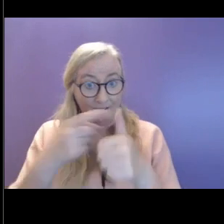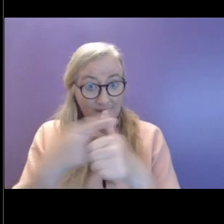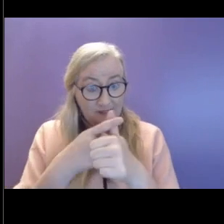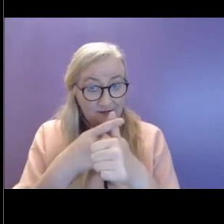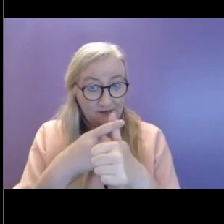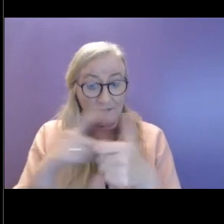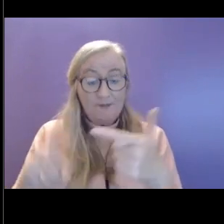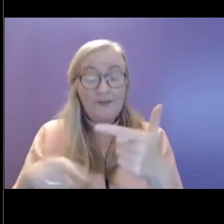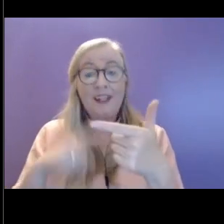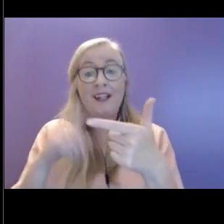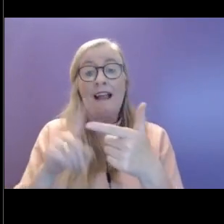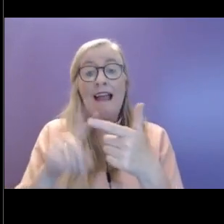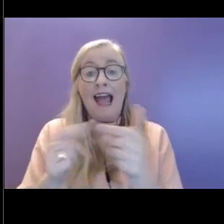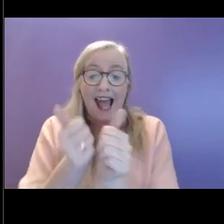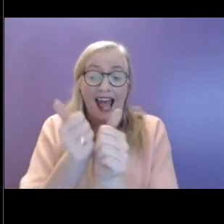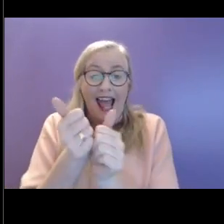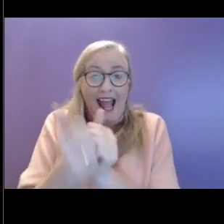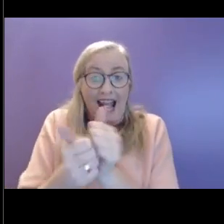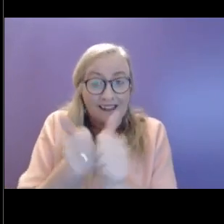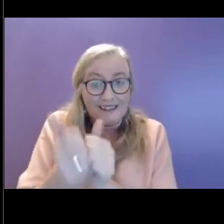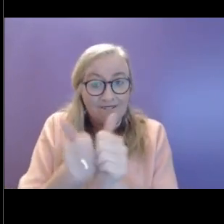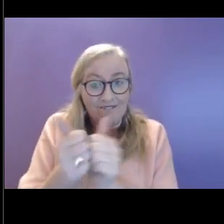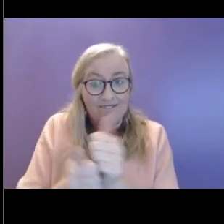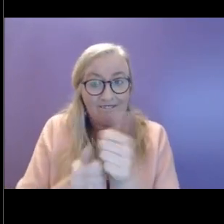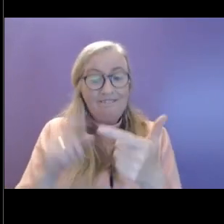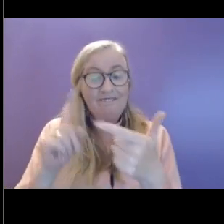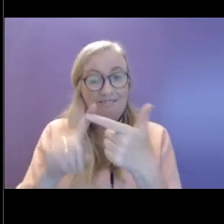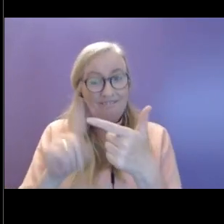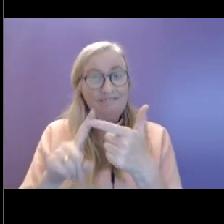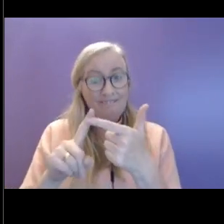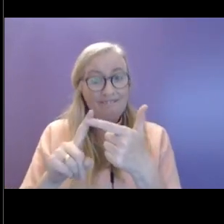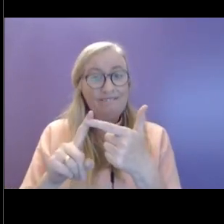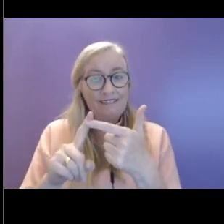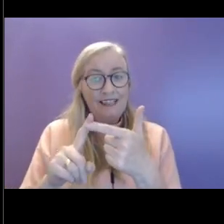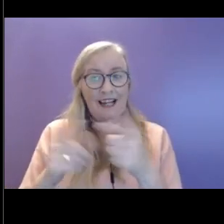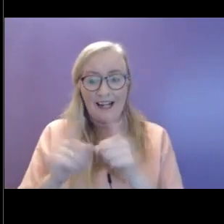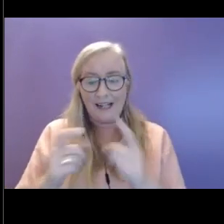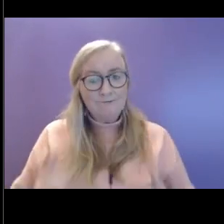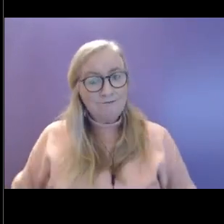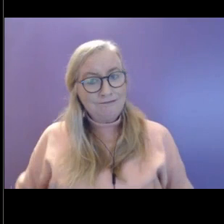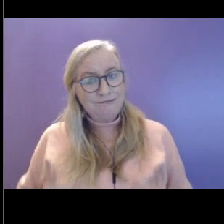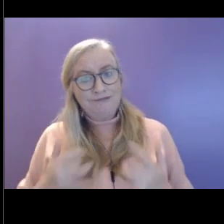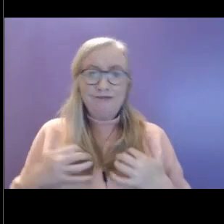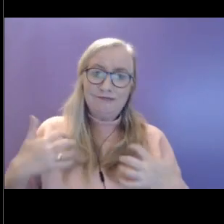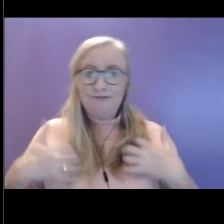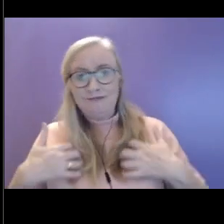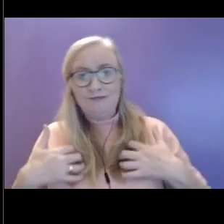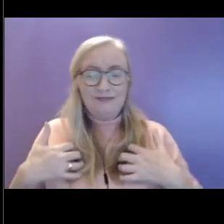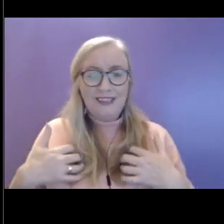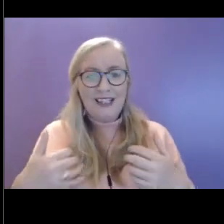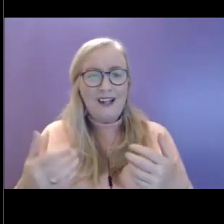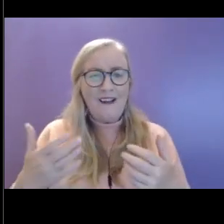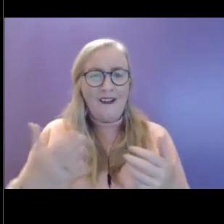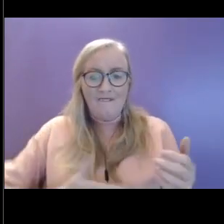And then there's the being active. So that part of getting kind of our adrenaline going, getting the good, feel good hormones moving in our